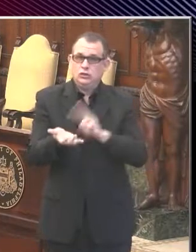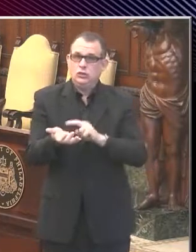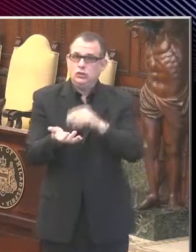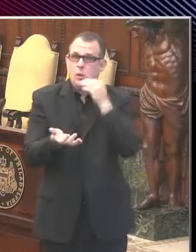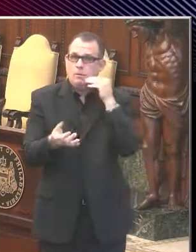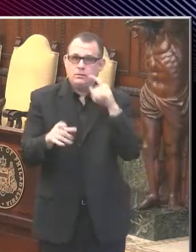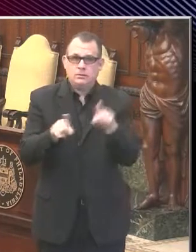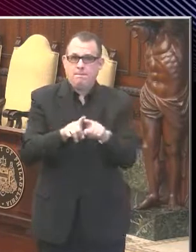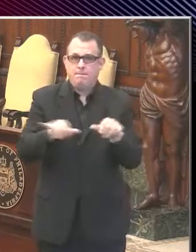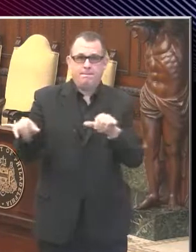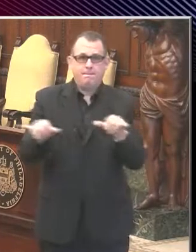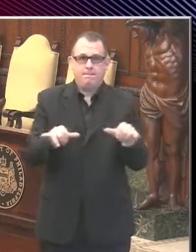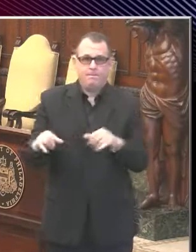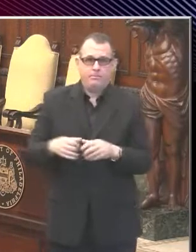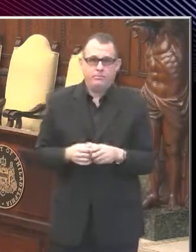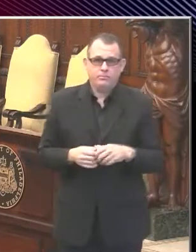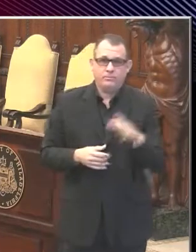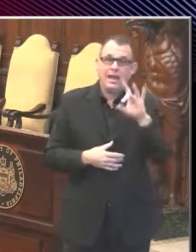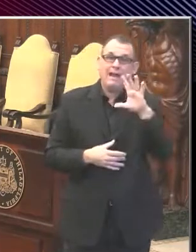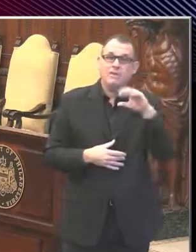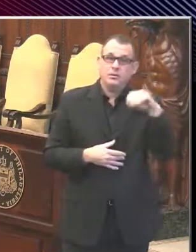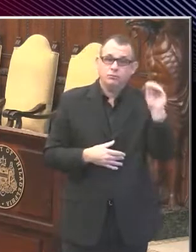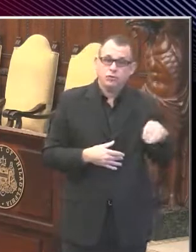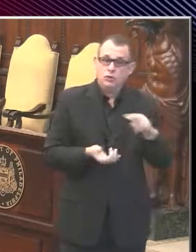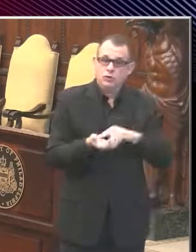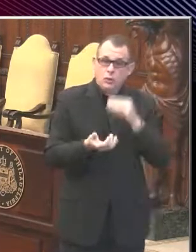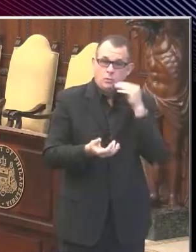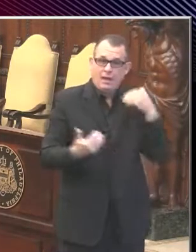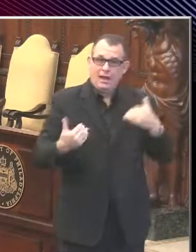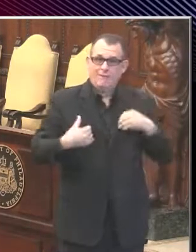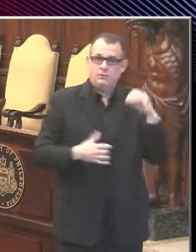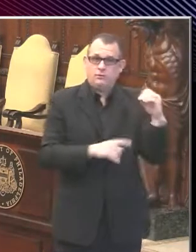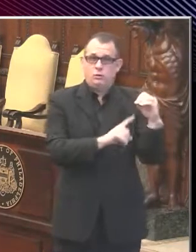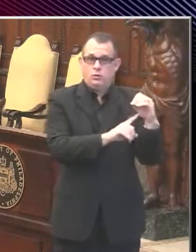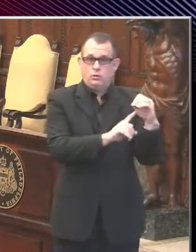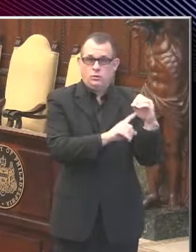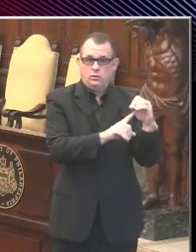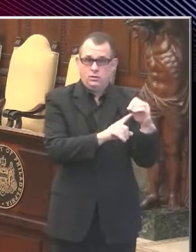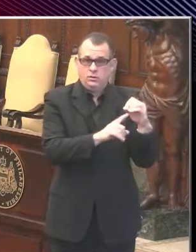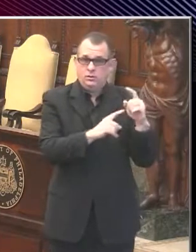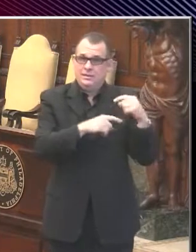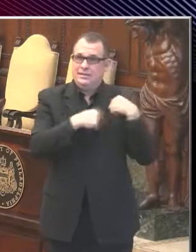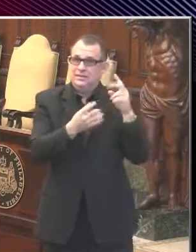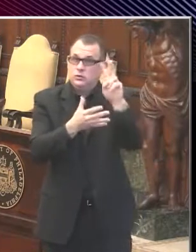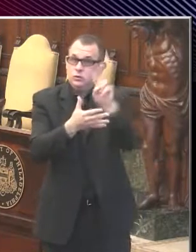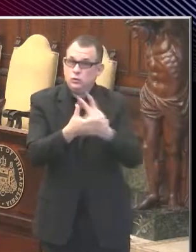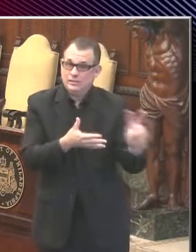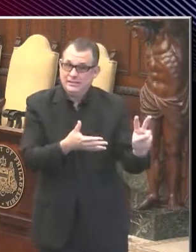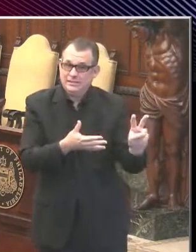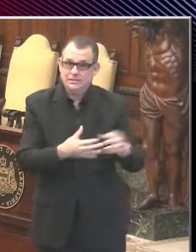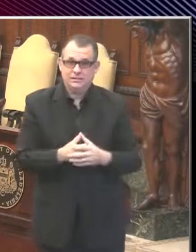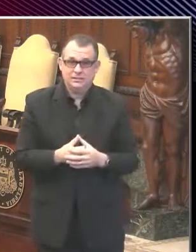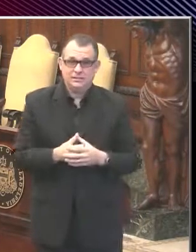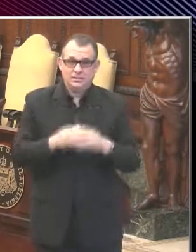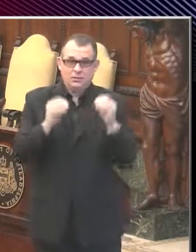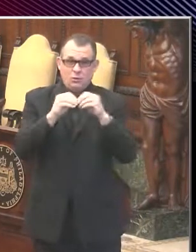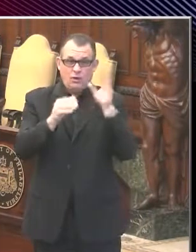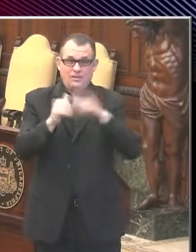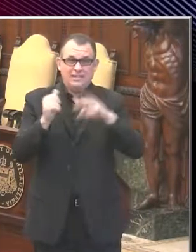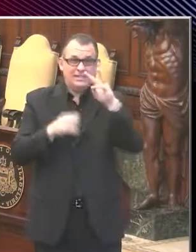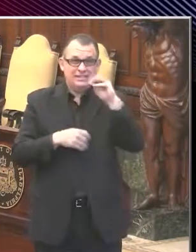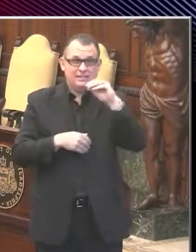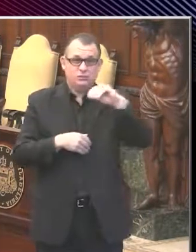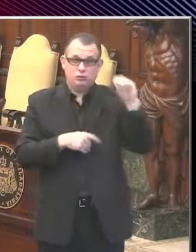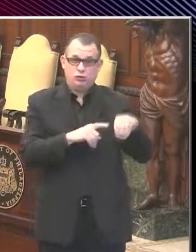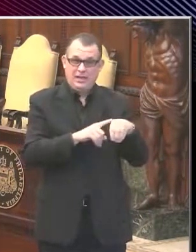85% of the nursing homes in Philadelphia have had no cases of this infection in the past two weeks. More than 60% have had no cases in more than